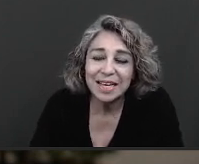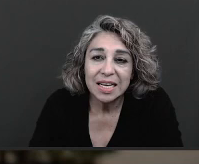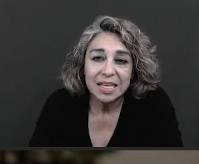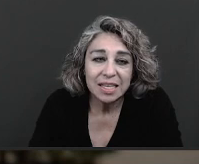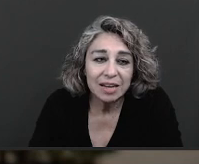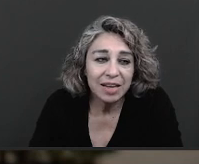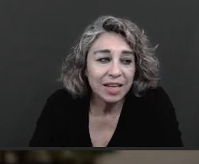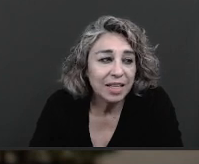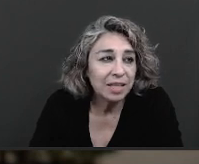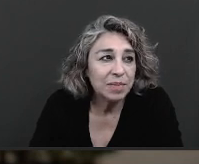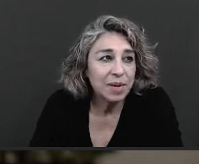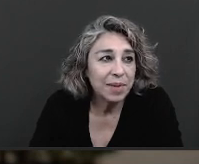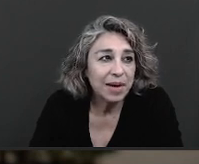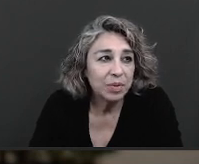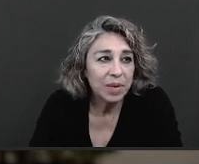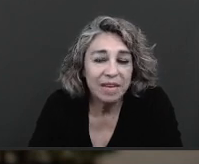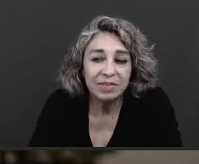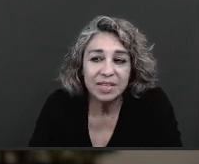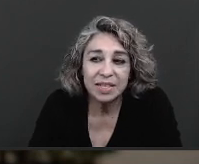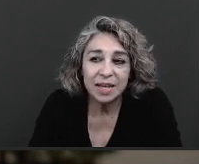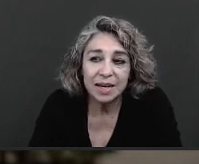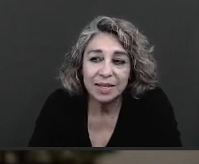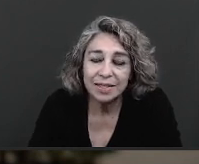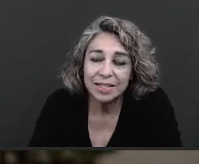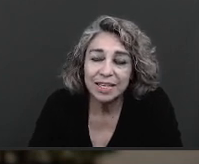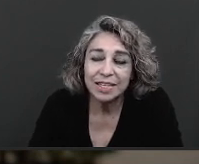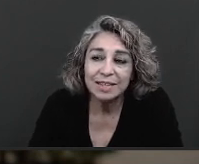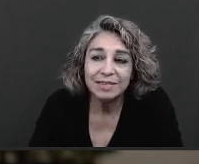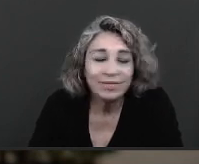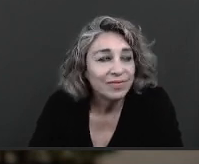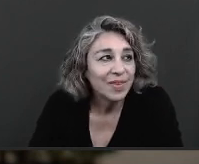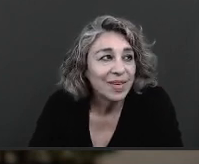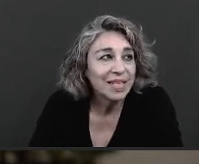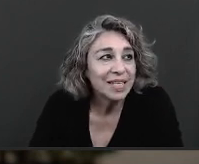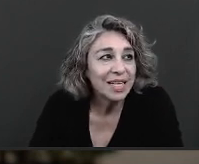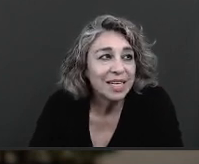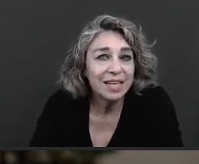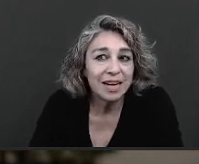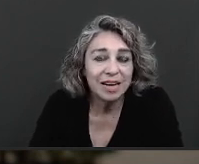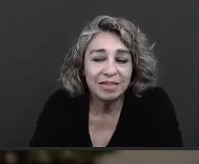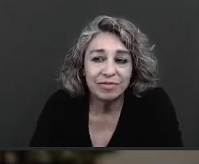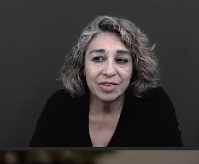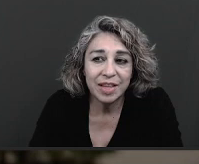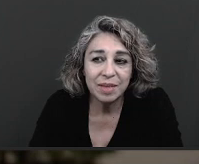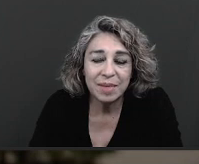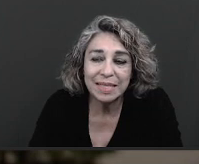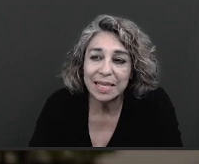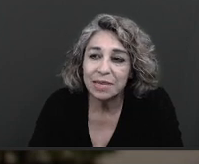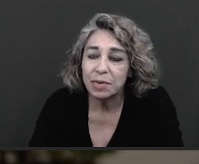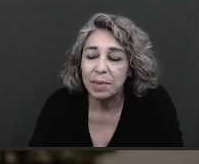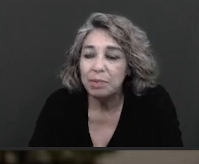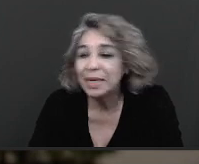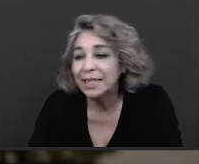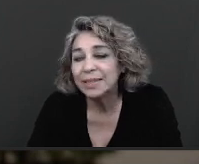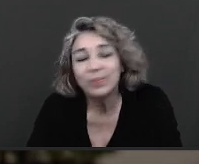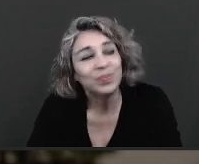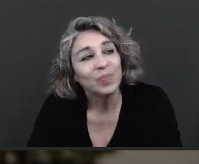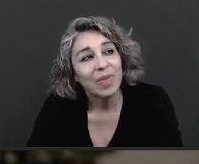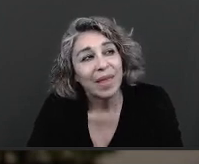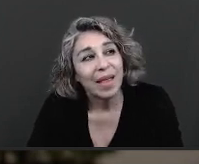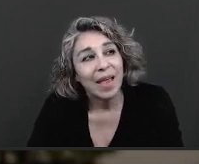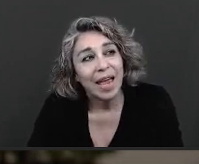talking a little bit about what he's done what he's done for the Mexican Republic